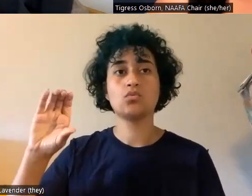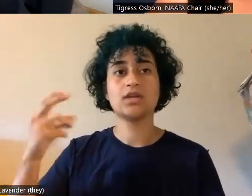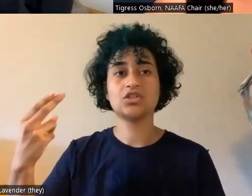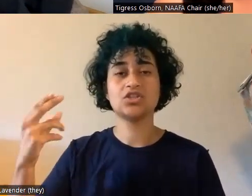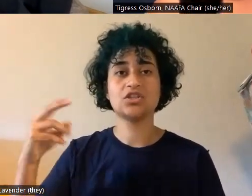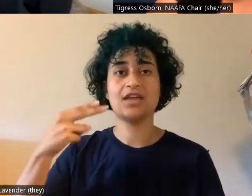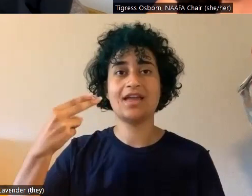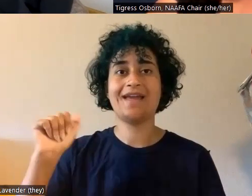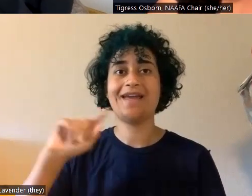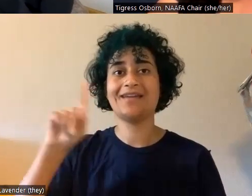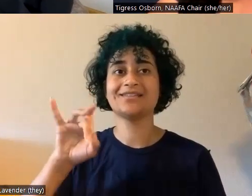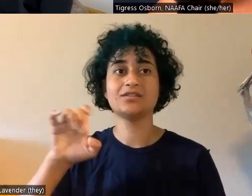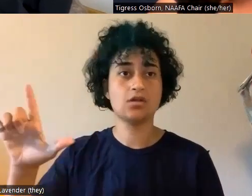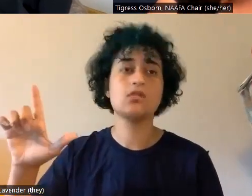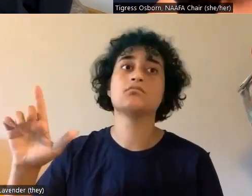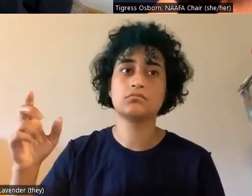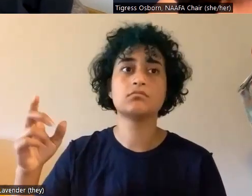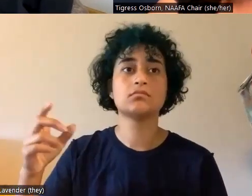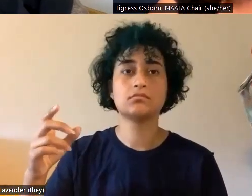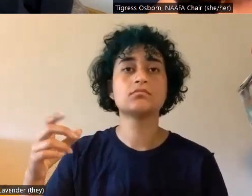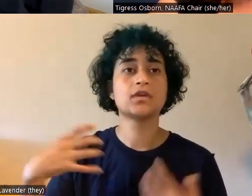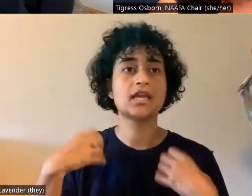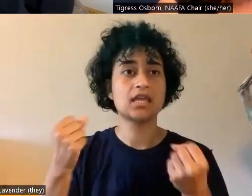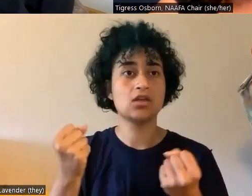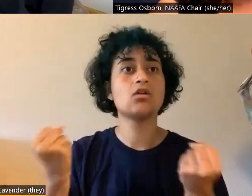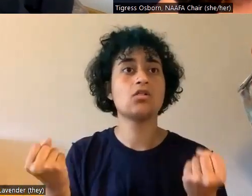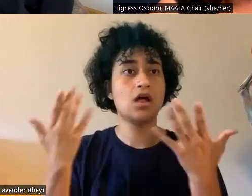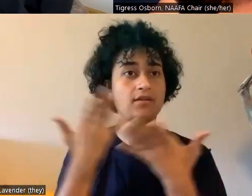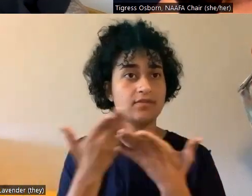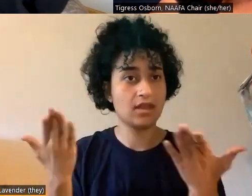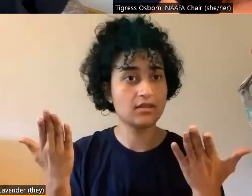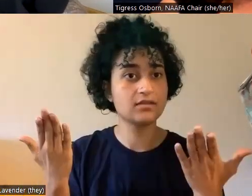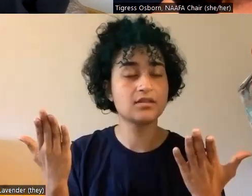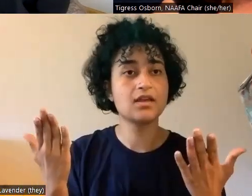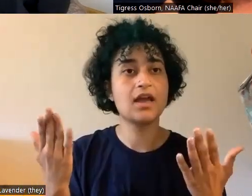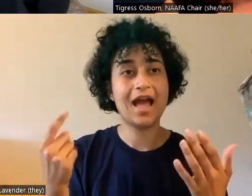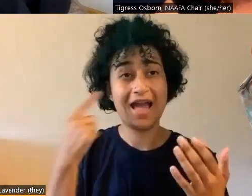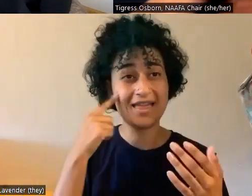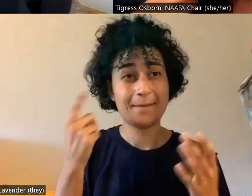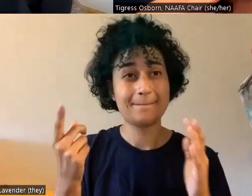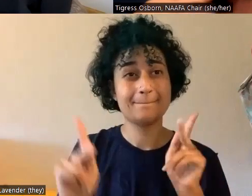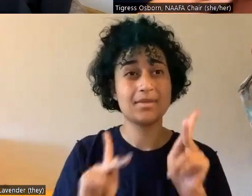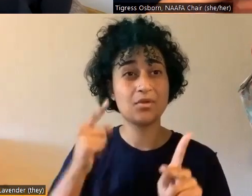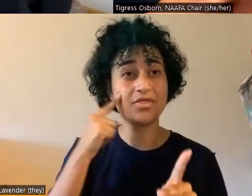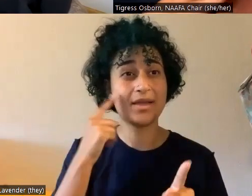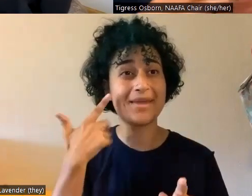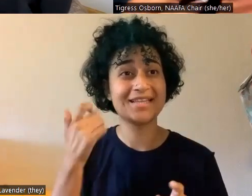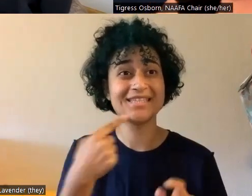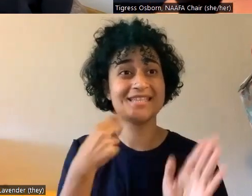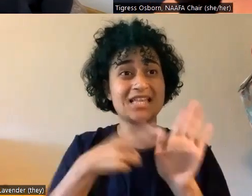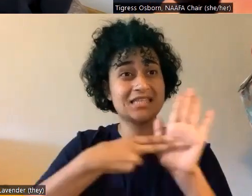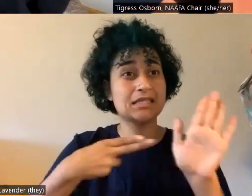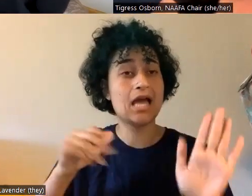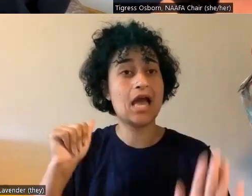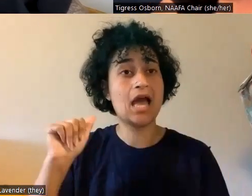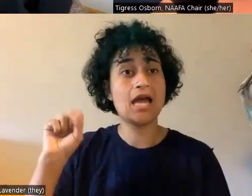can literally heal so many things. I agree with that. And I think because it's labeled astringent and people think it's going to have that Bernie feeling that